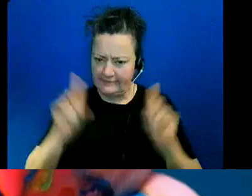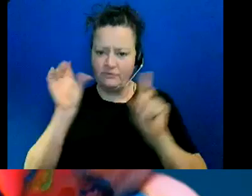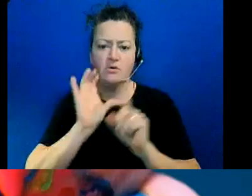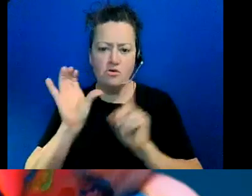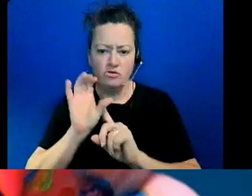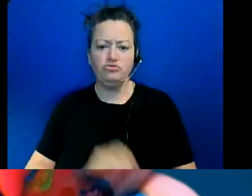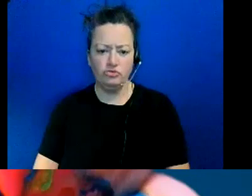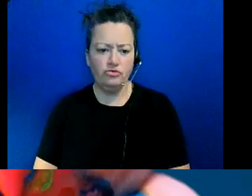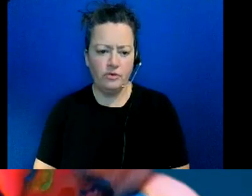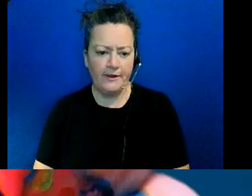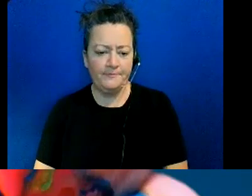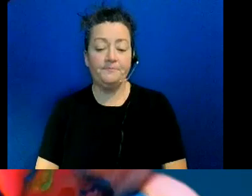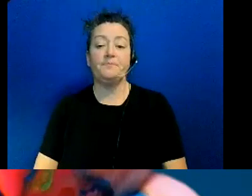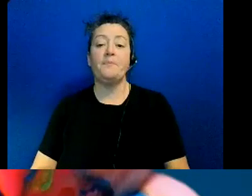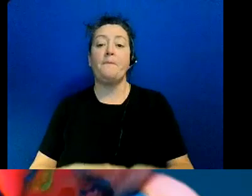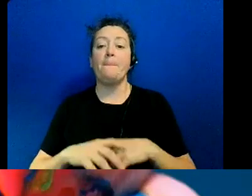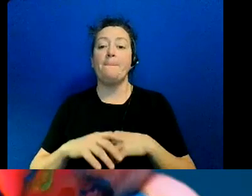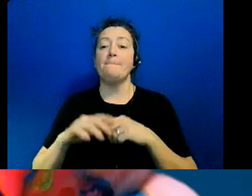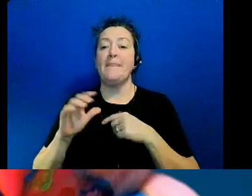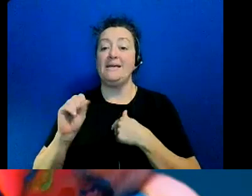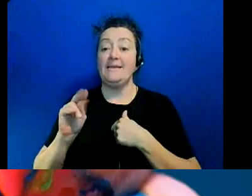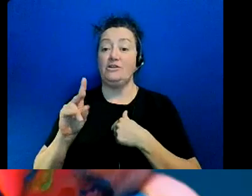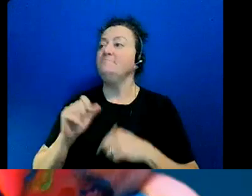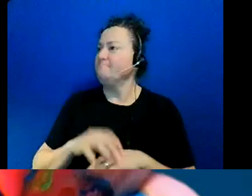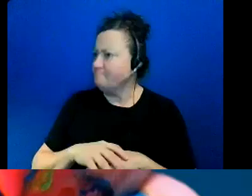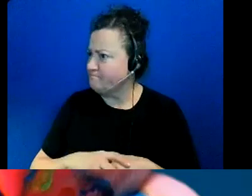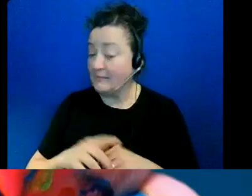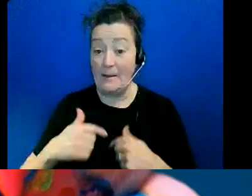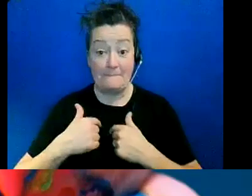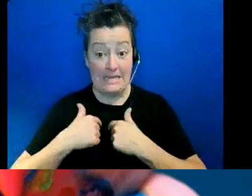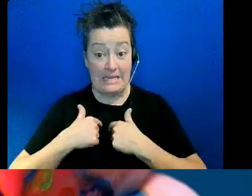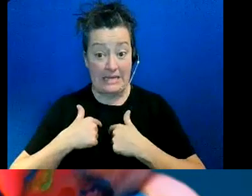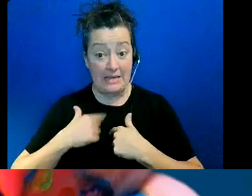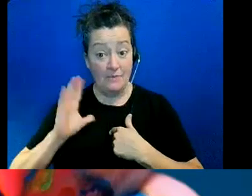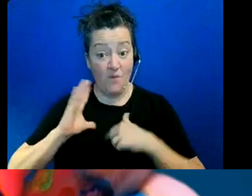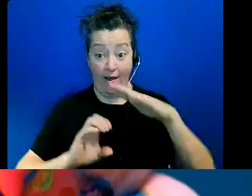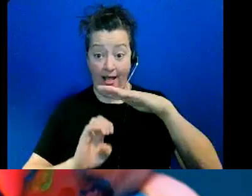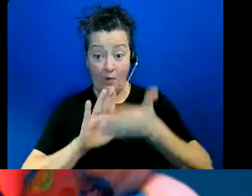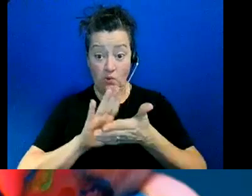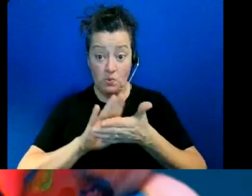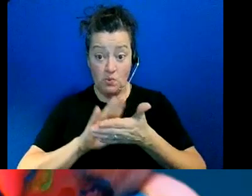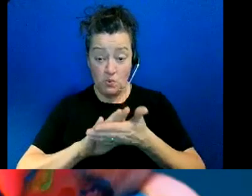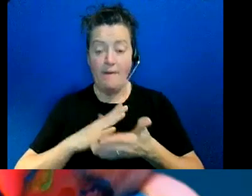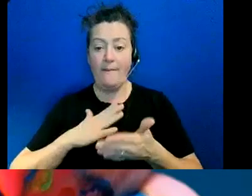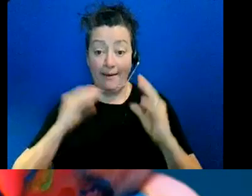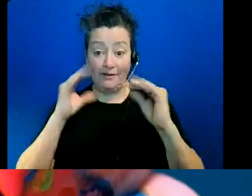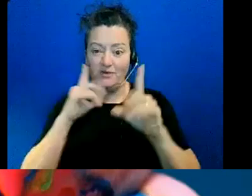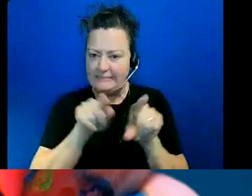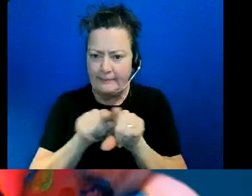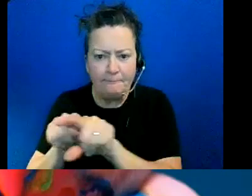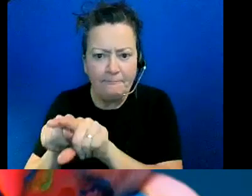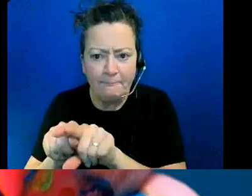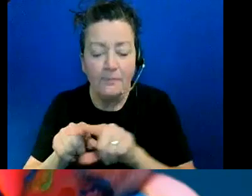i was um when i was in elementary that's the way and the teacher had this sort of it was this figure of